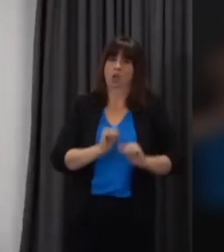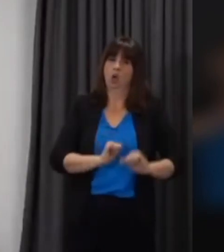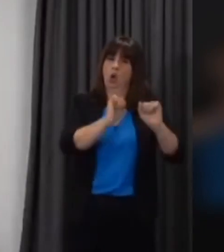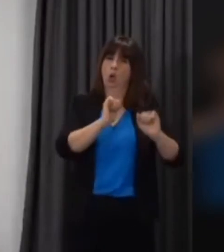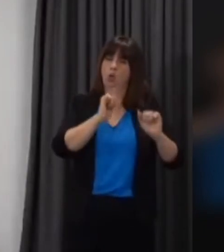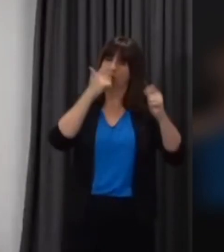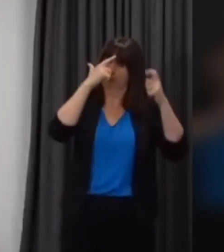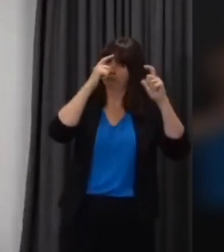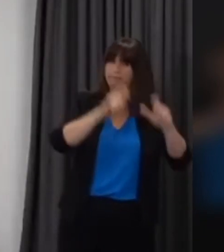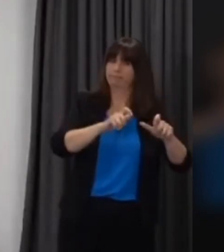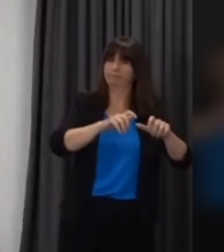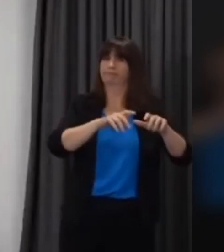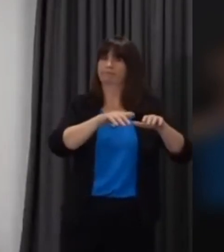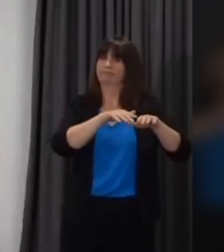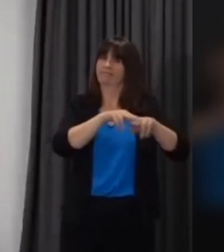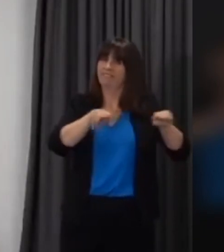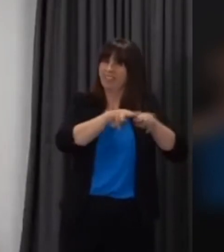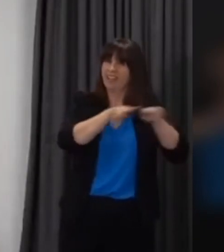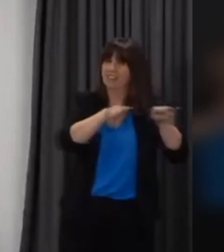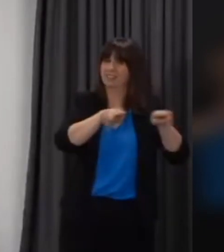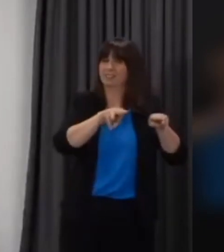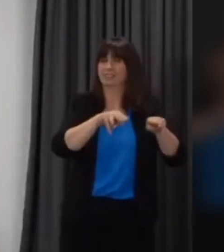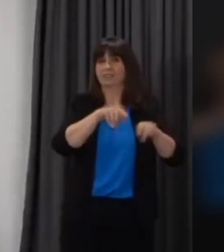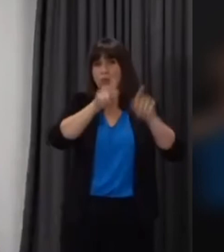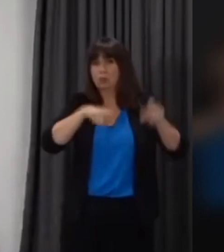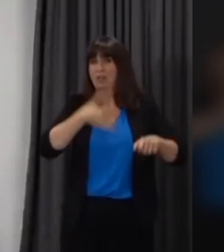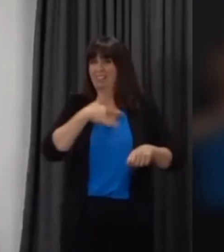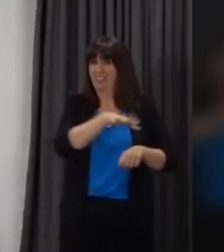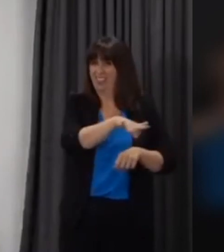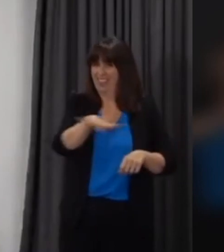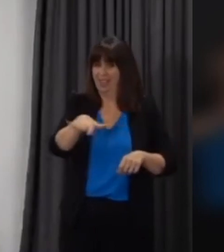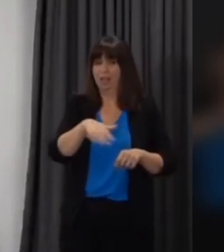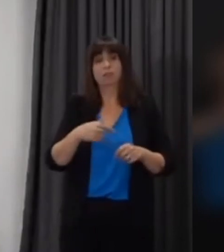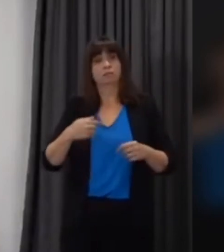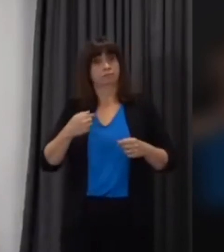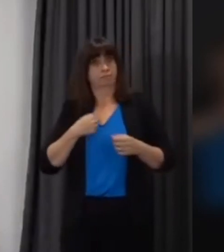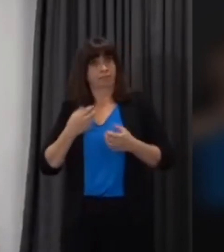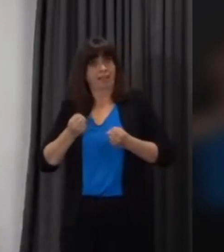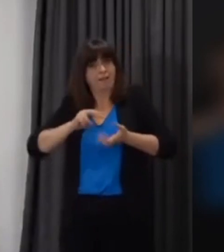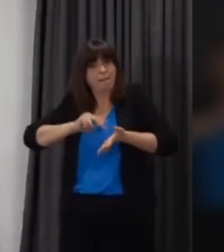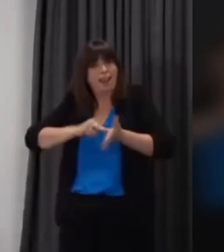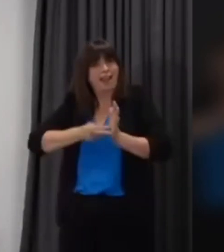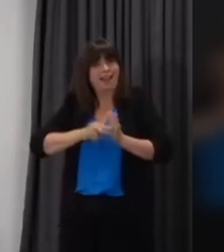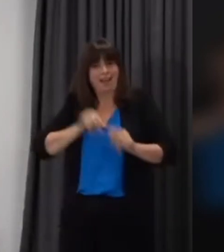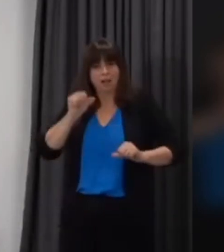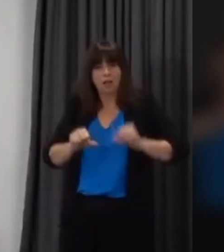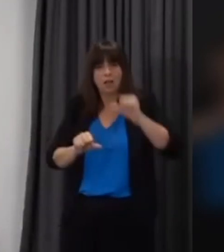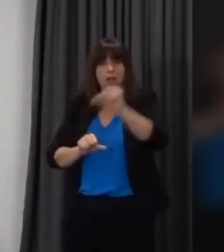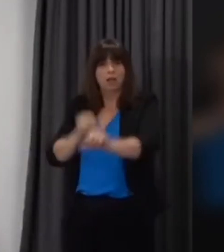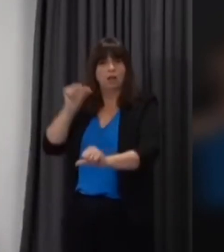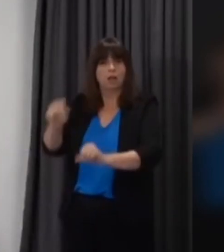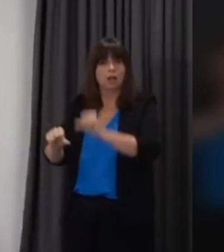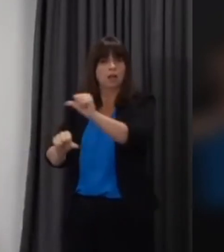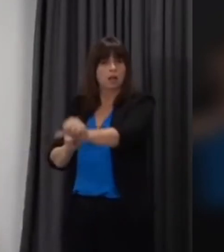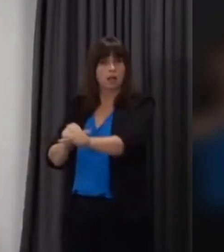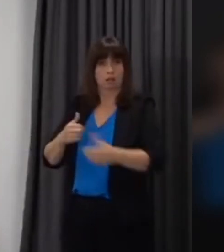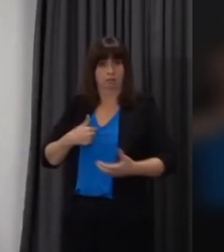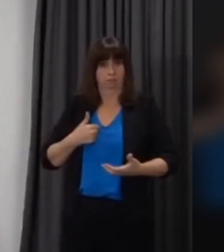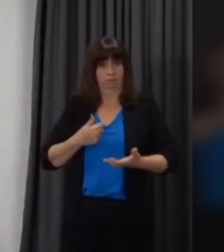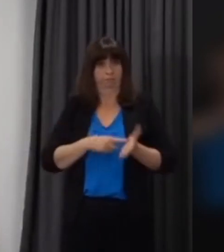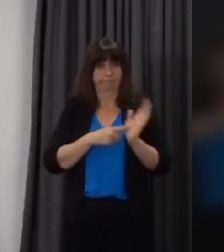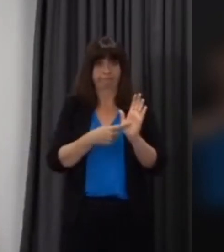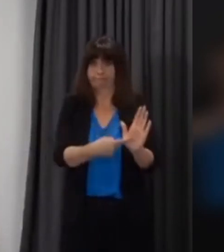is that we're including them in uh in our work around uh planning for next phases so that they can use the information that we have